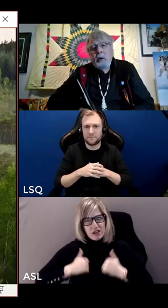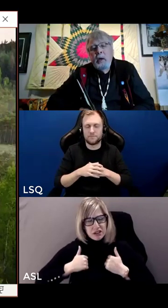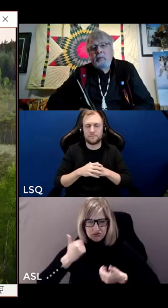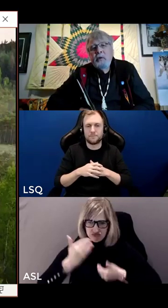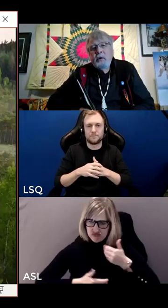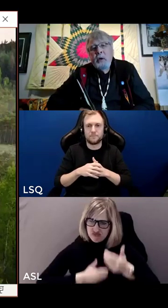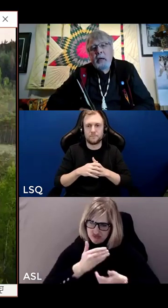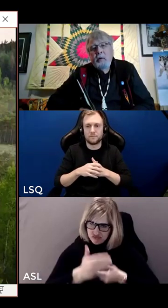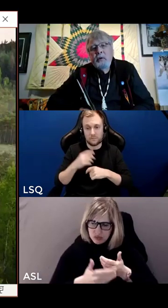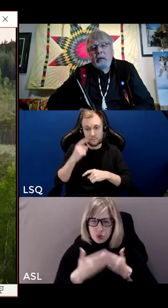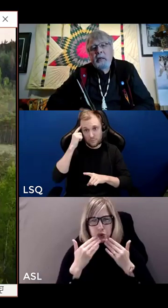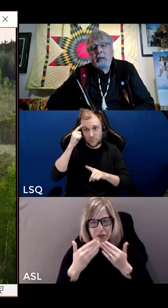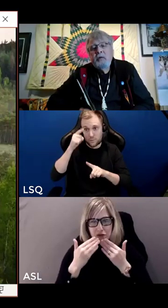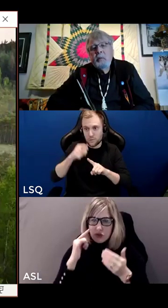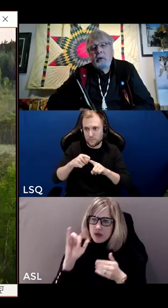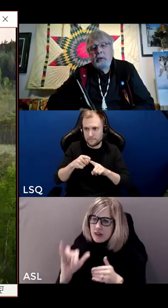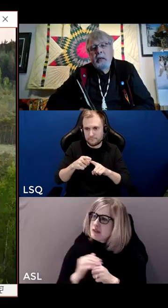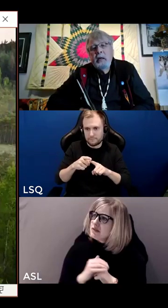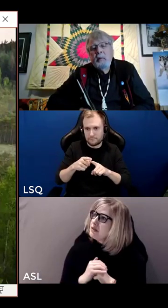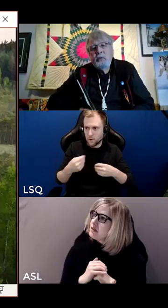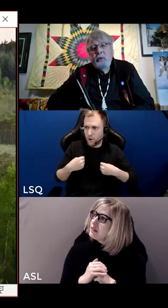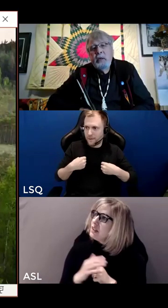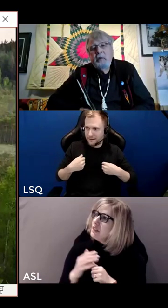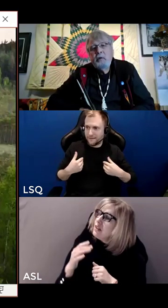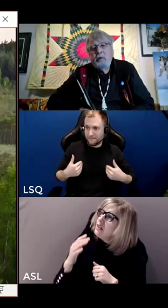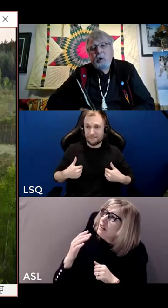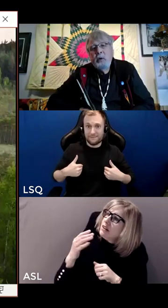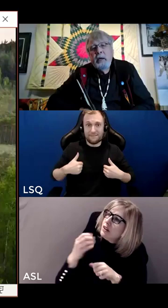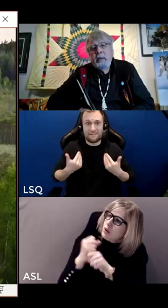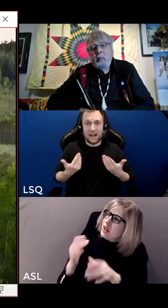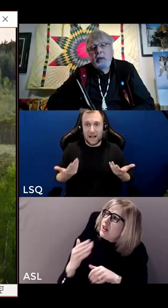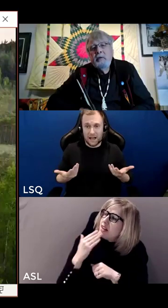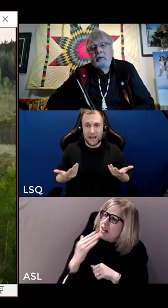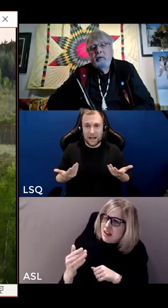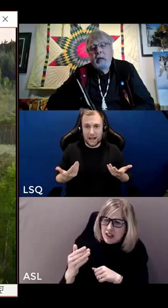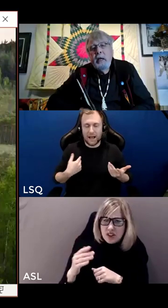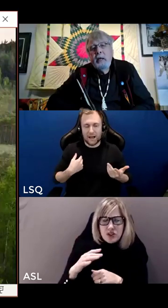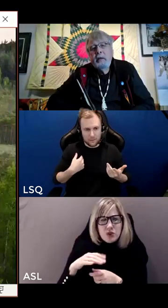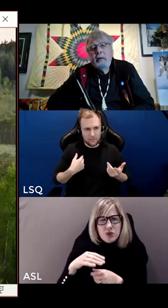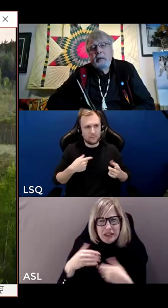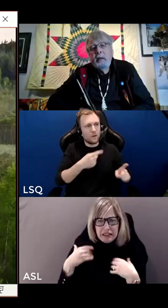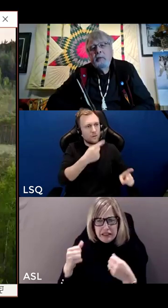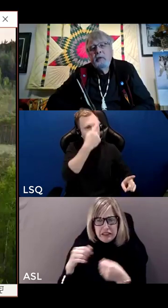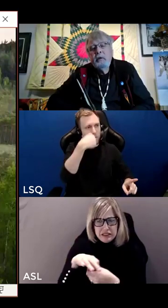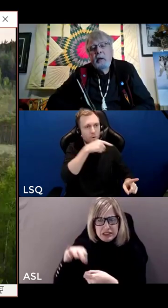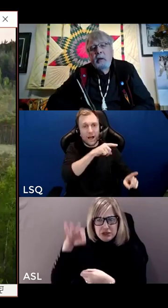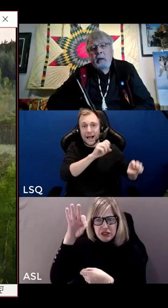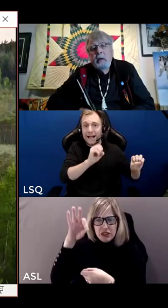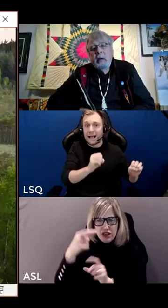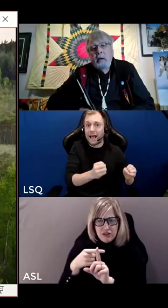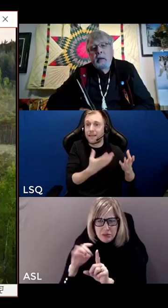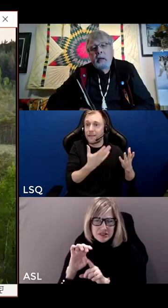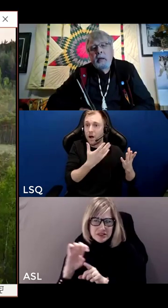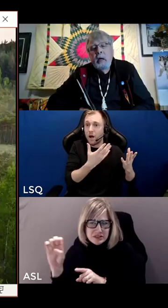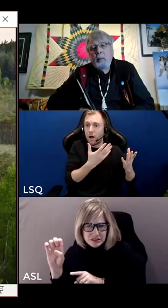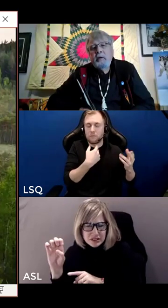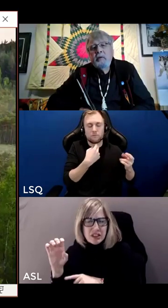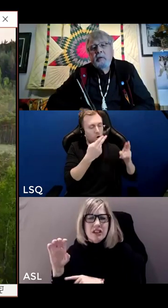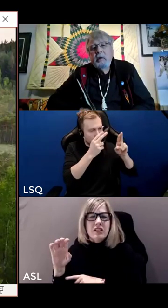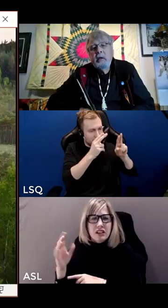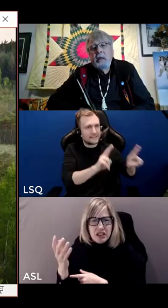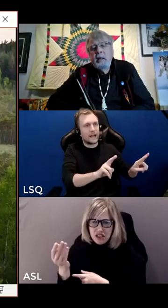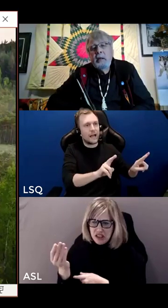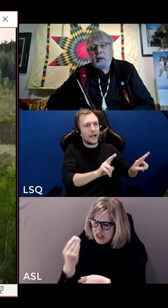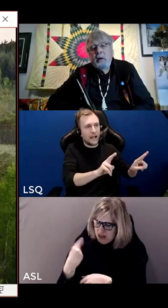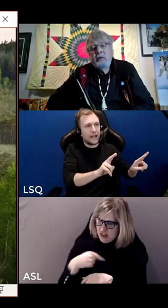We're grateful creator for the healing spirit that comes through the eastern doorway that brings this day gifts that help